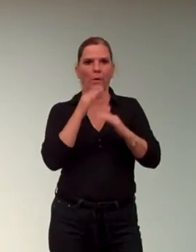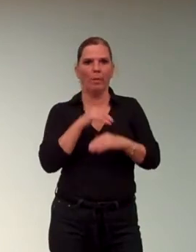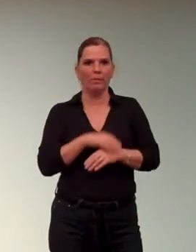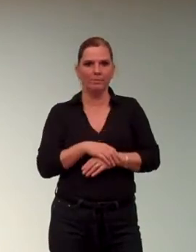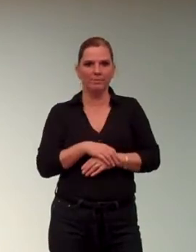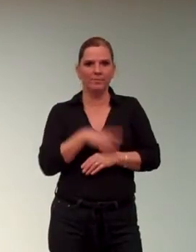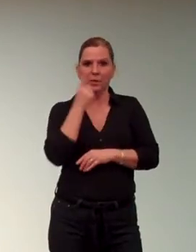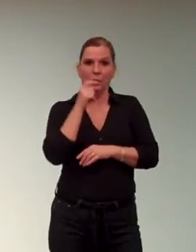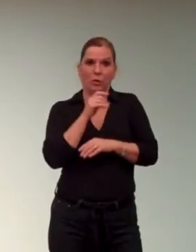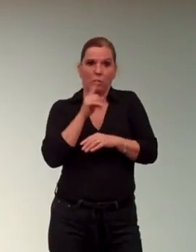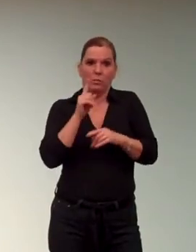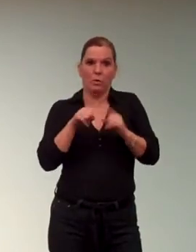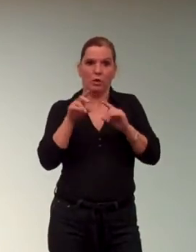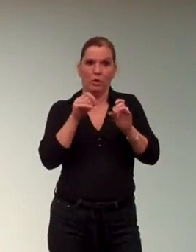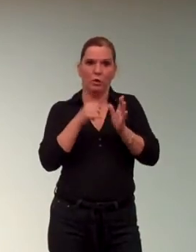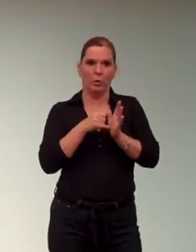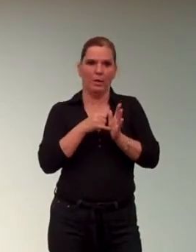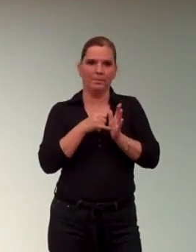Because we couldn't do it.